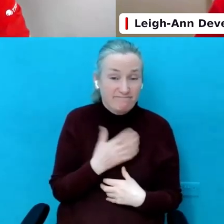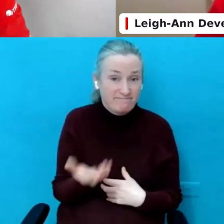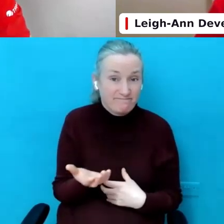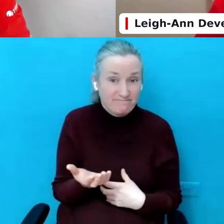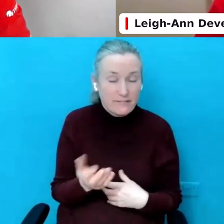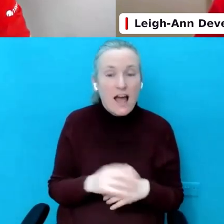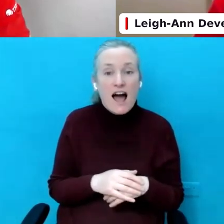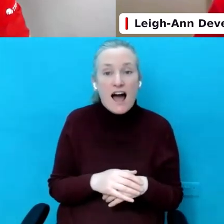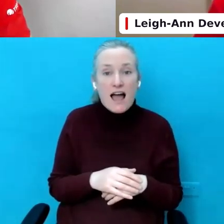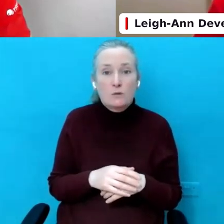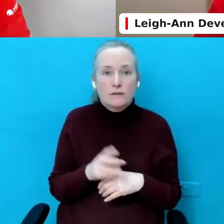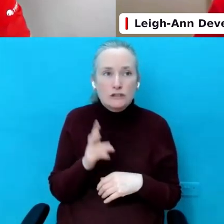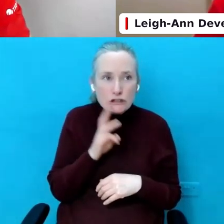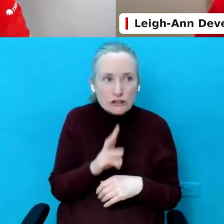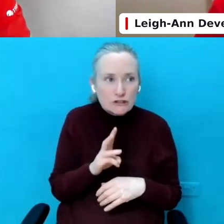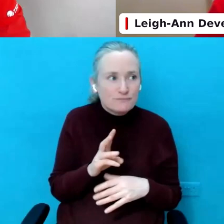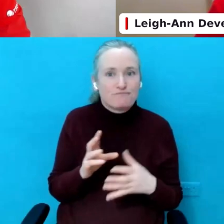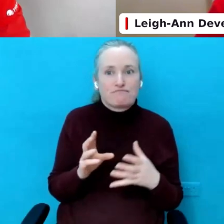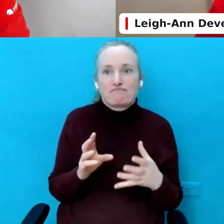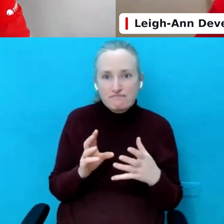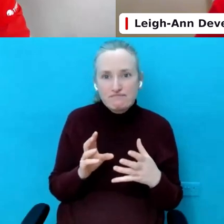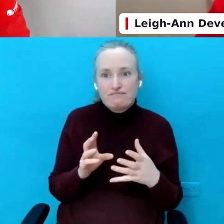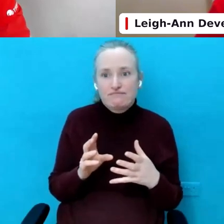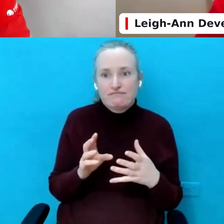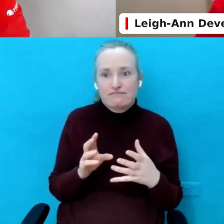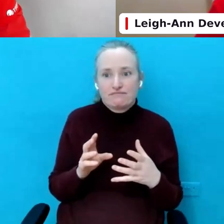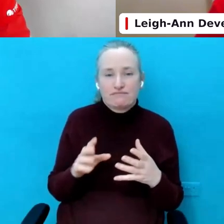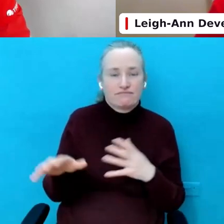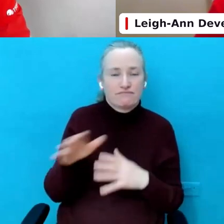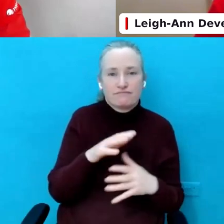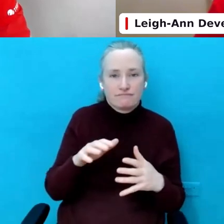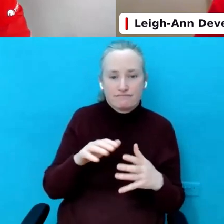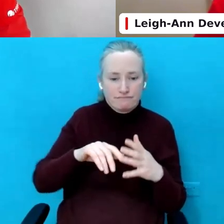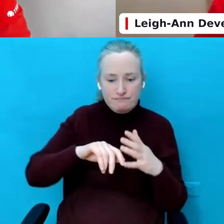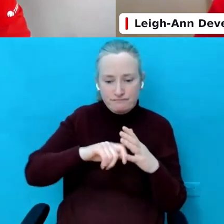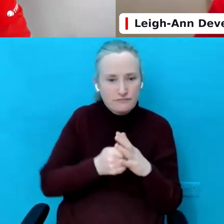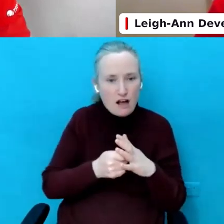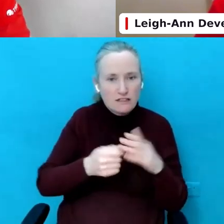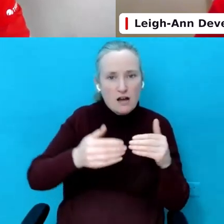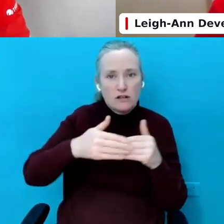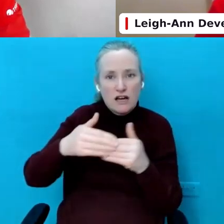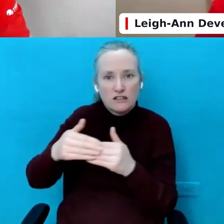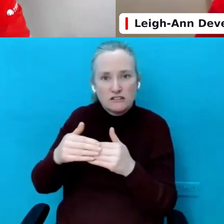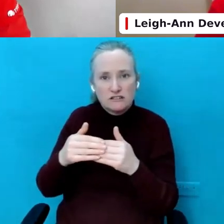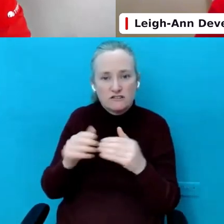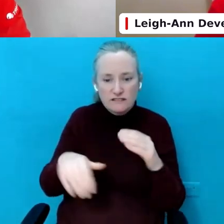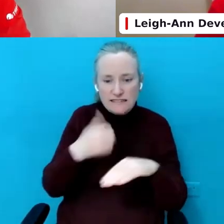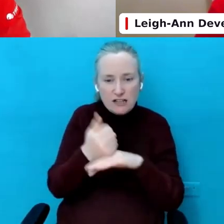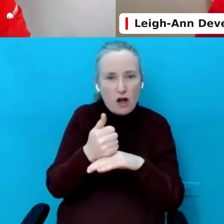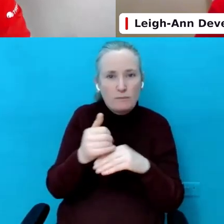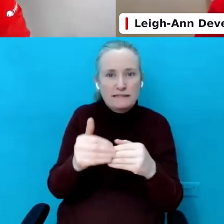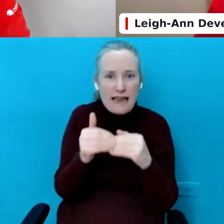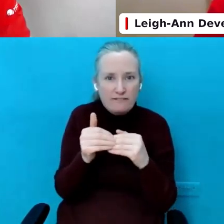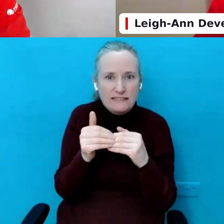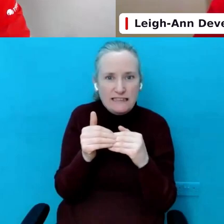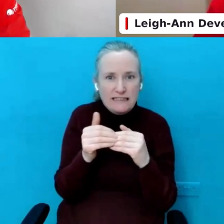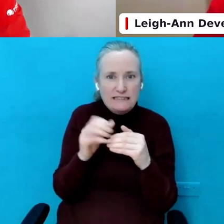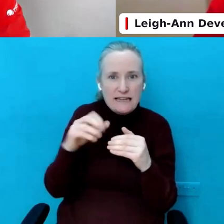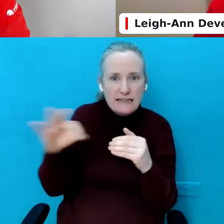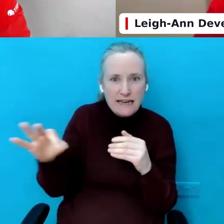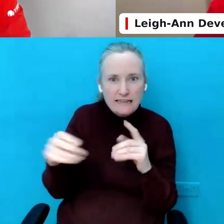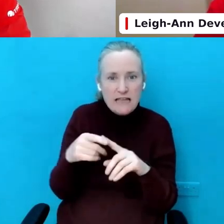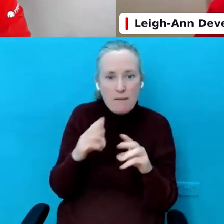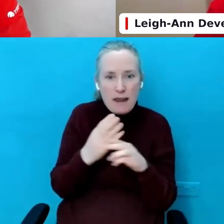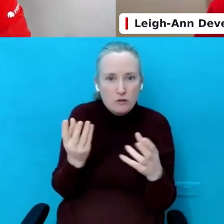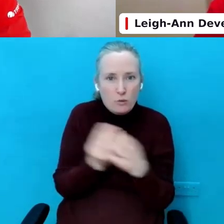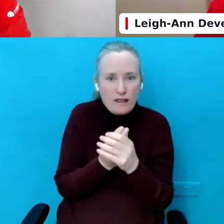while I'd love to think that these are completely locked down devices with all the safety settings and the parent is beside them all the time,